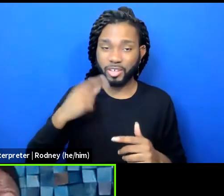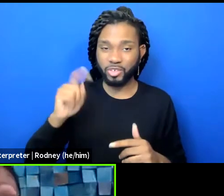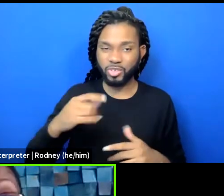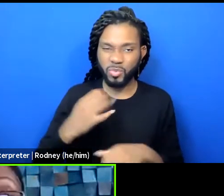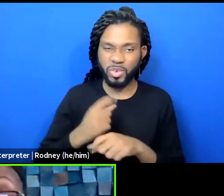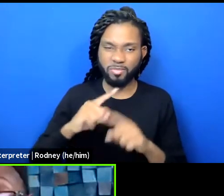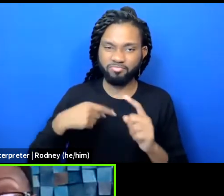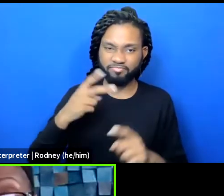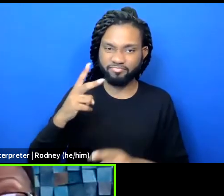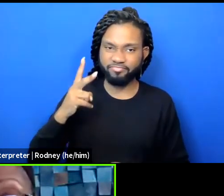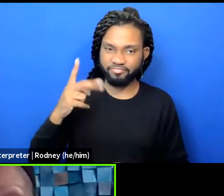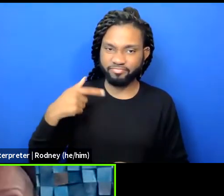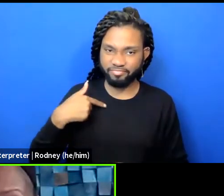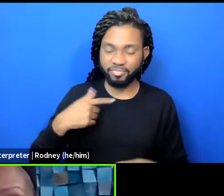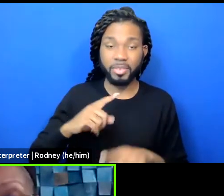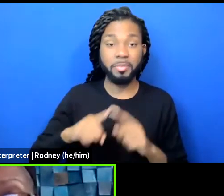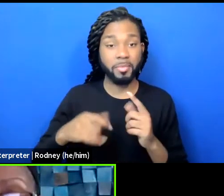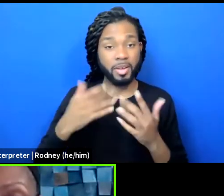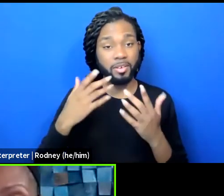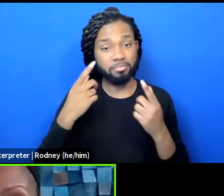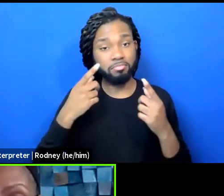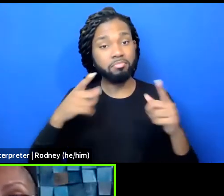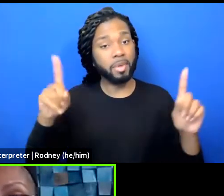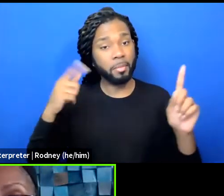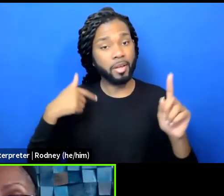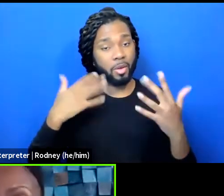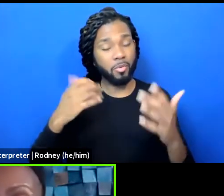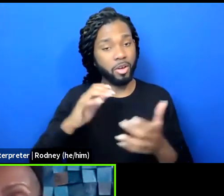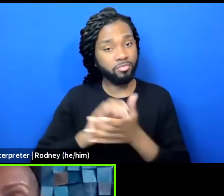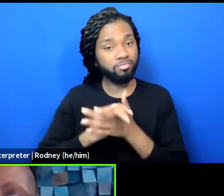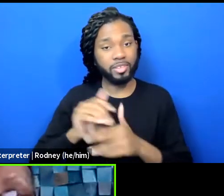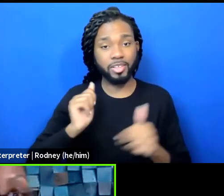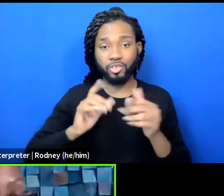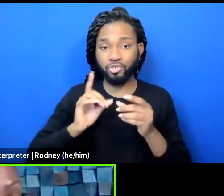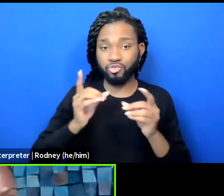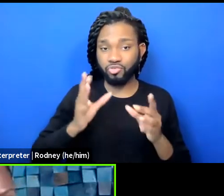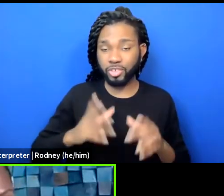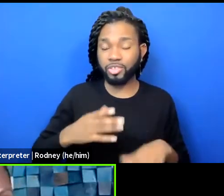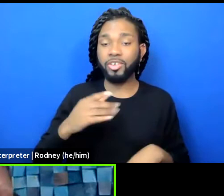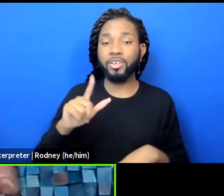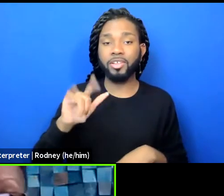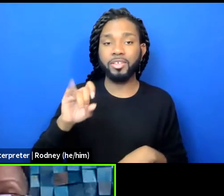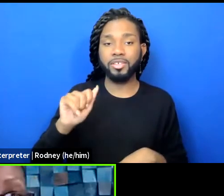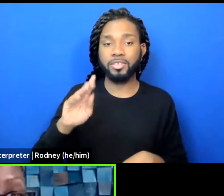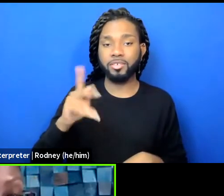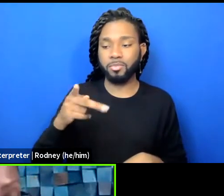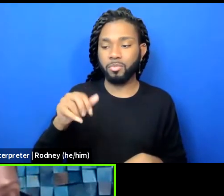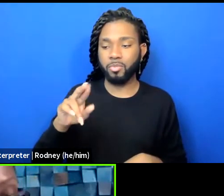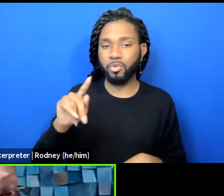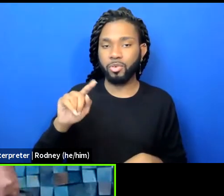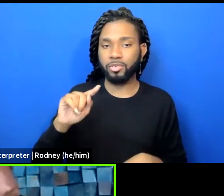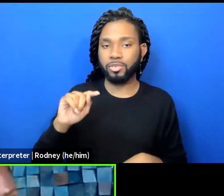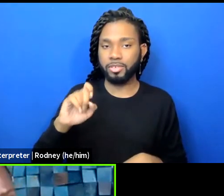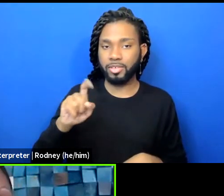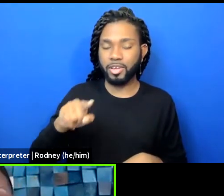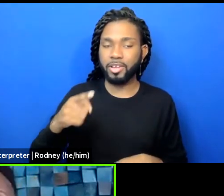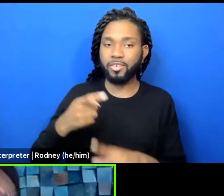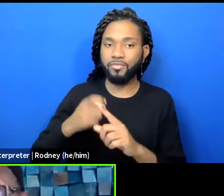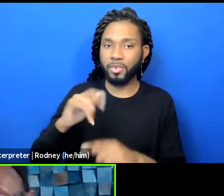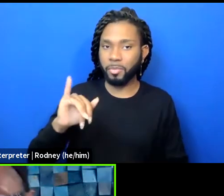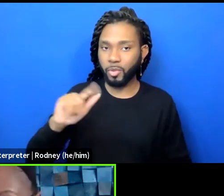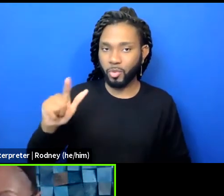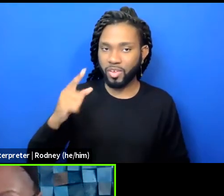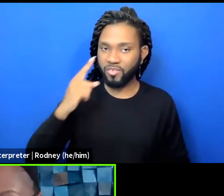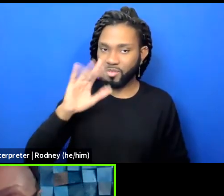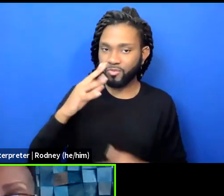saying that. I'm actually publicly congratulating theater director and educator Lisa Portez in the great state of Illinois for her victory. It